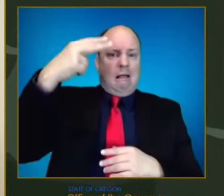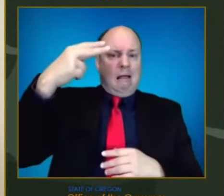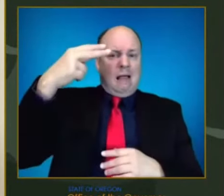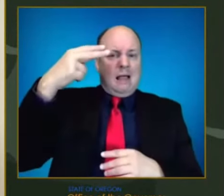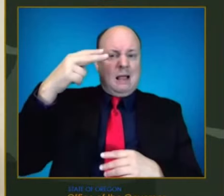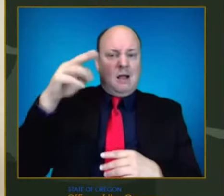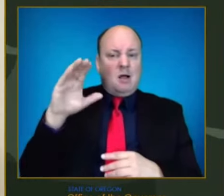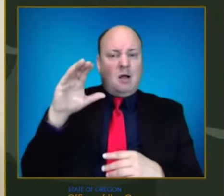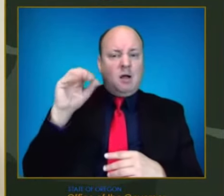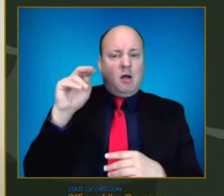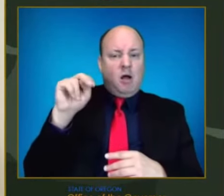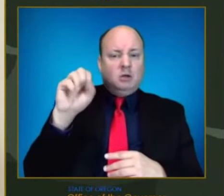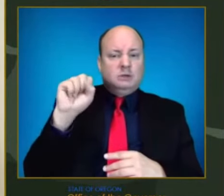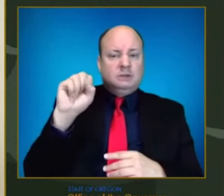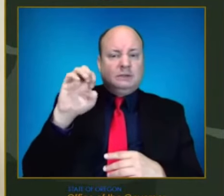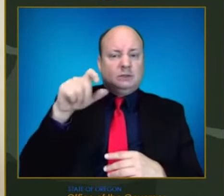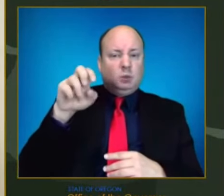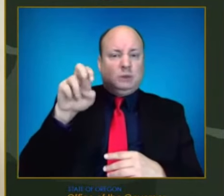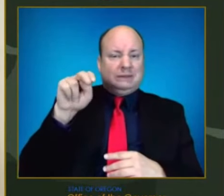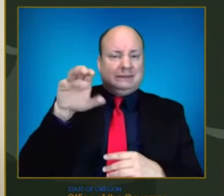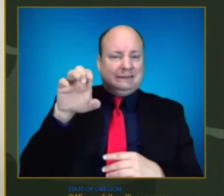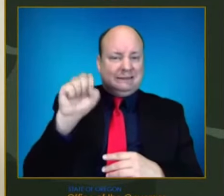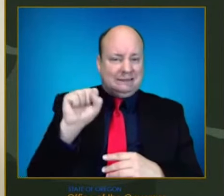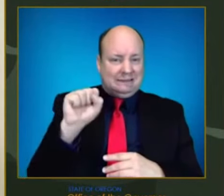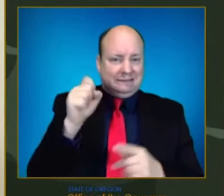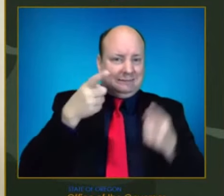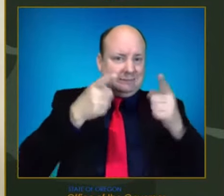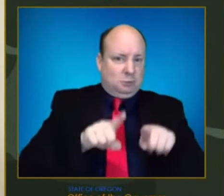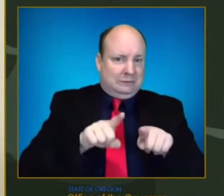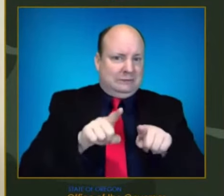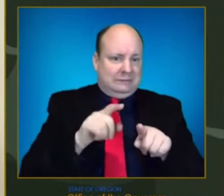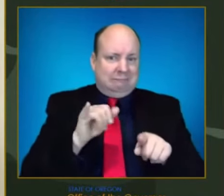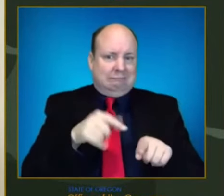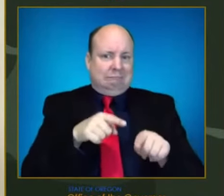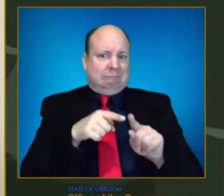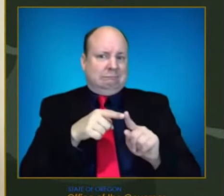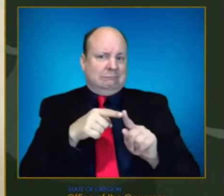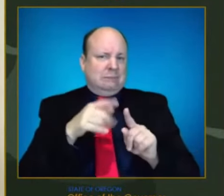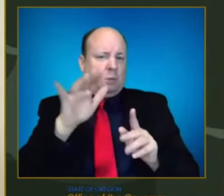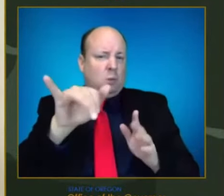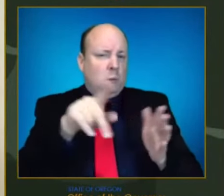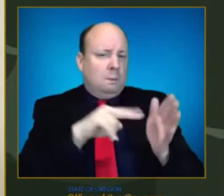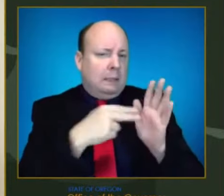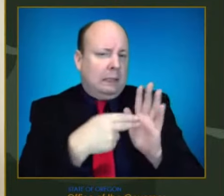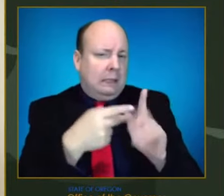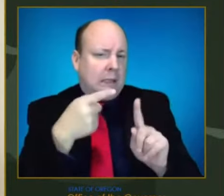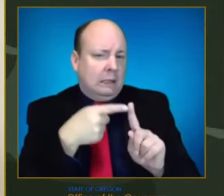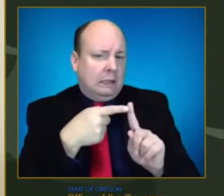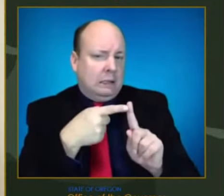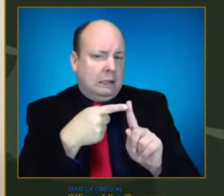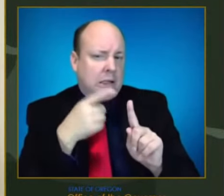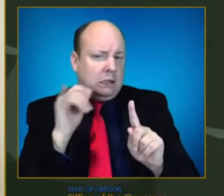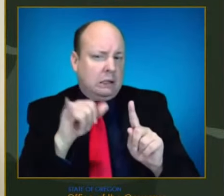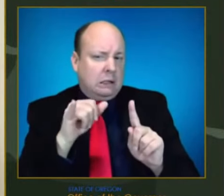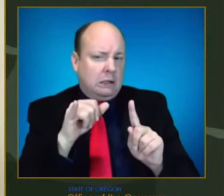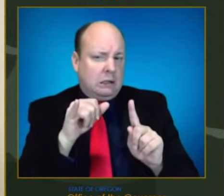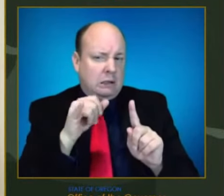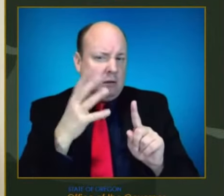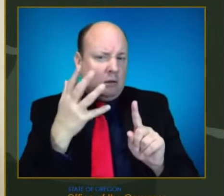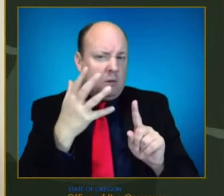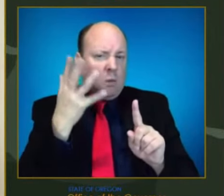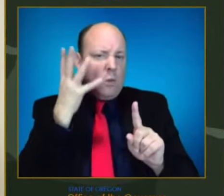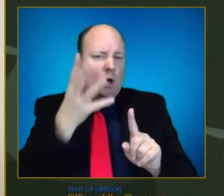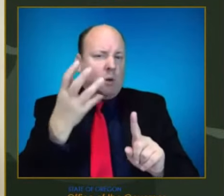could tell us about that and how likely that that sort of variant might come to the state.